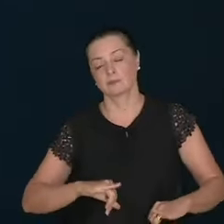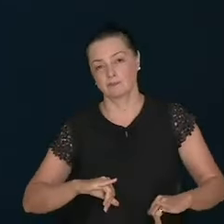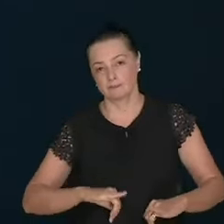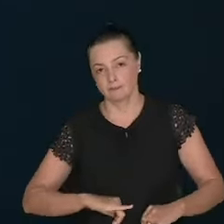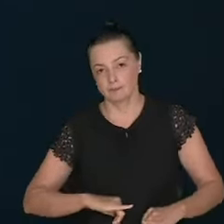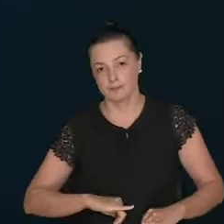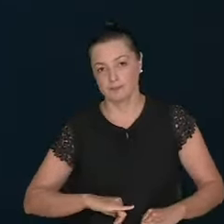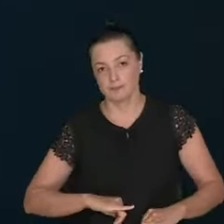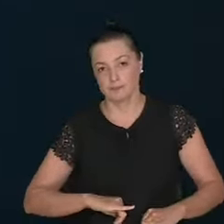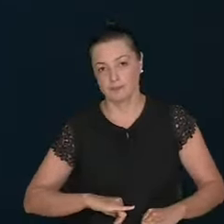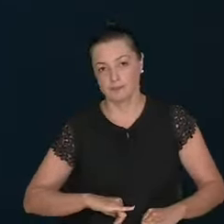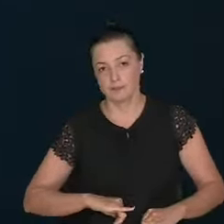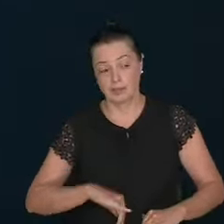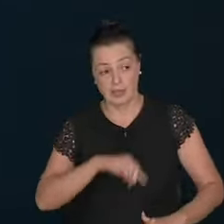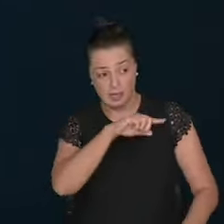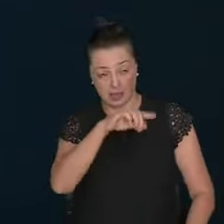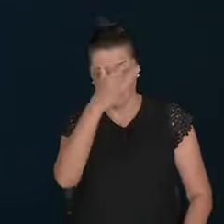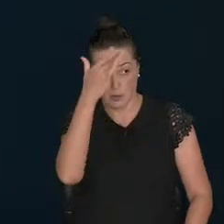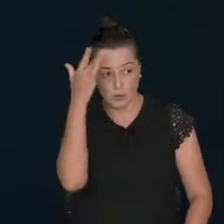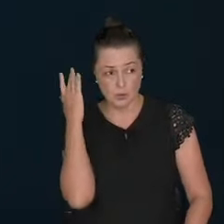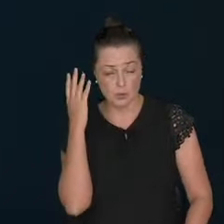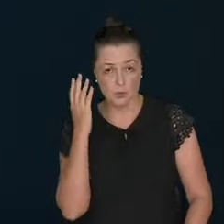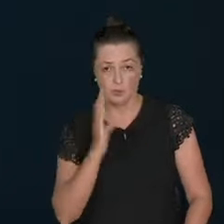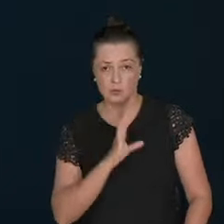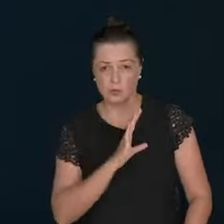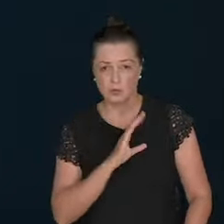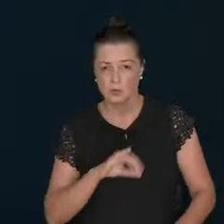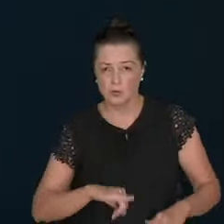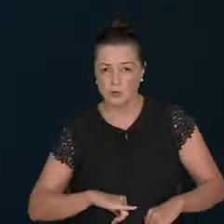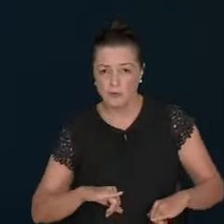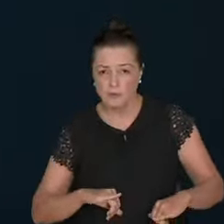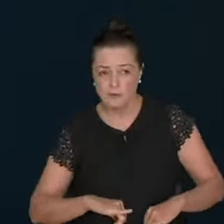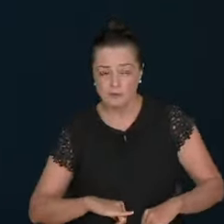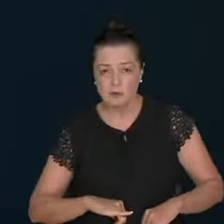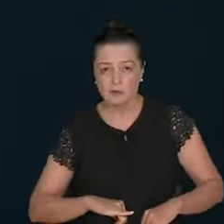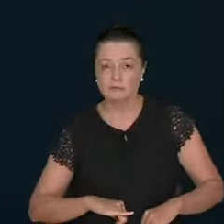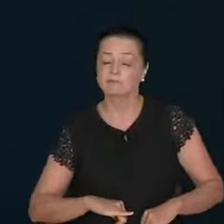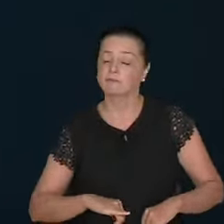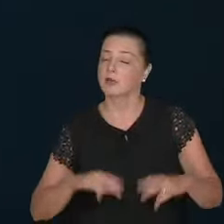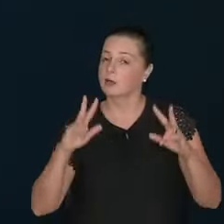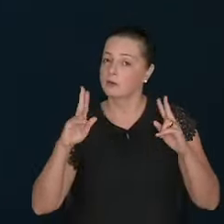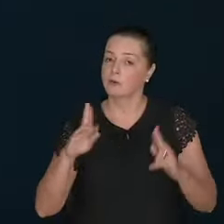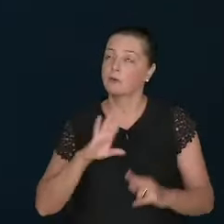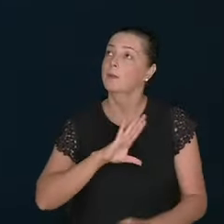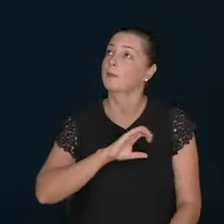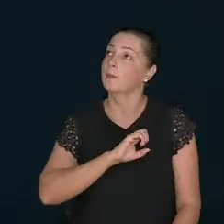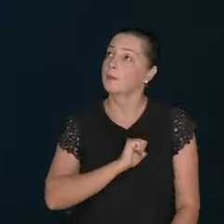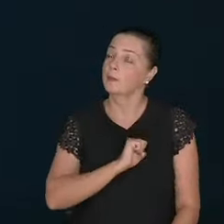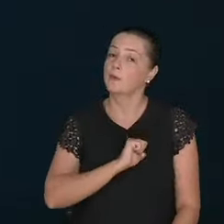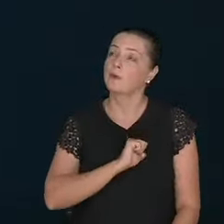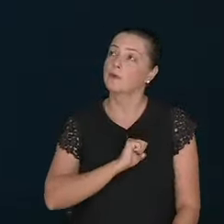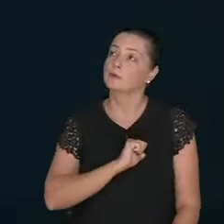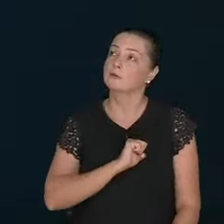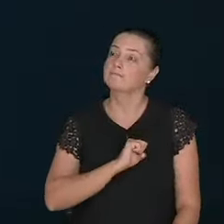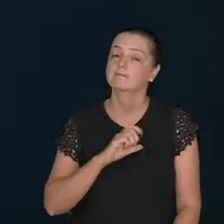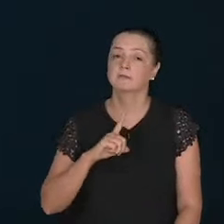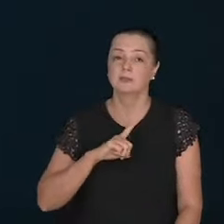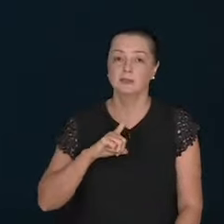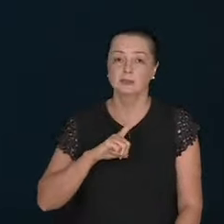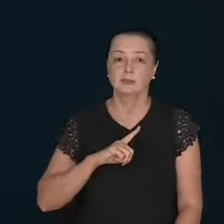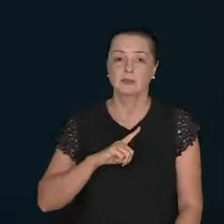So, the love that I have for the lost people. Is the same love that I have towards God. Because.